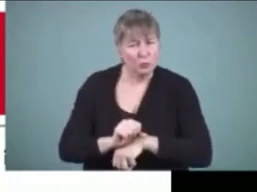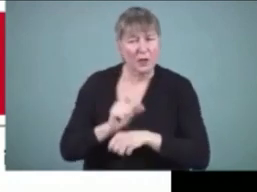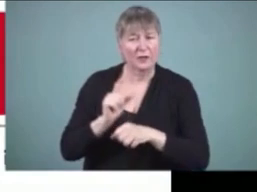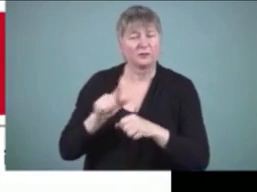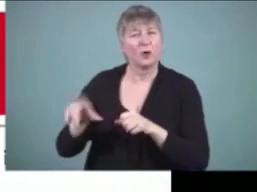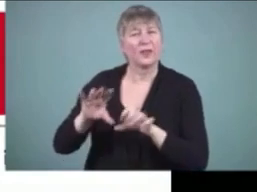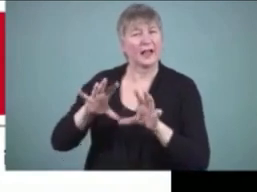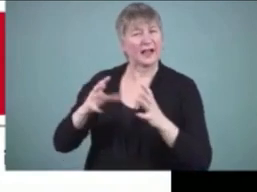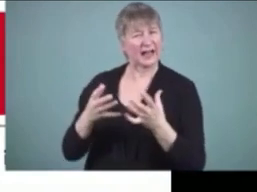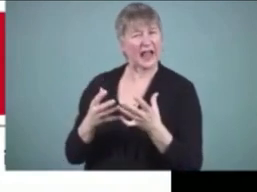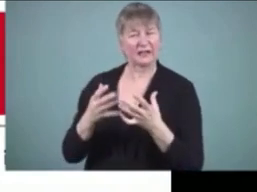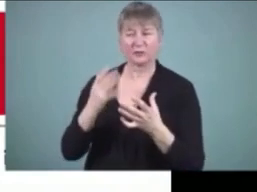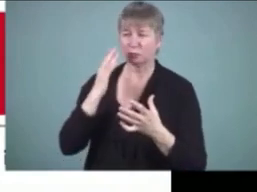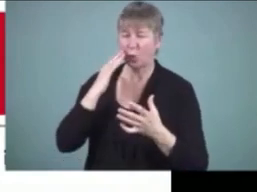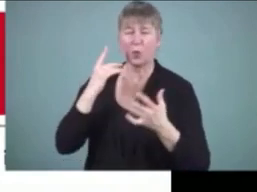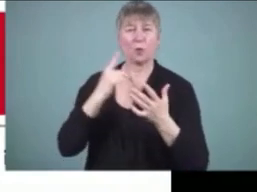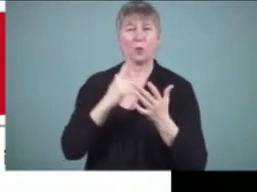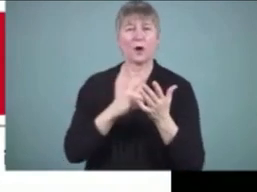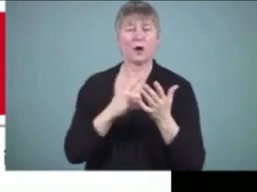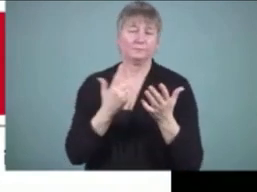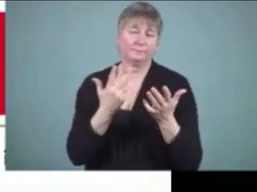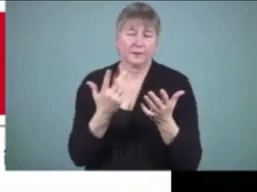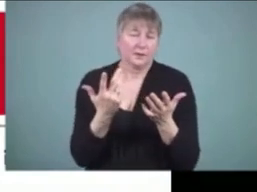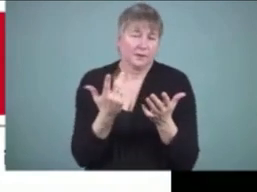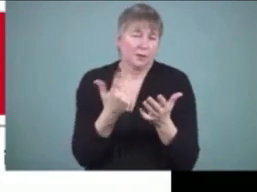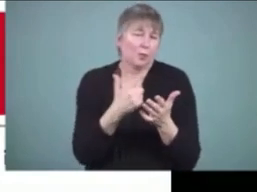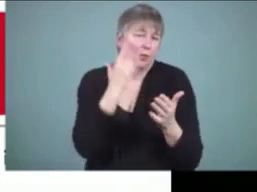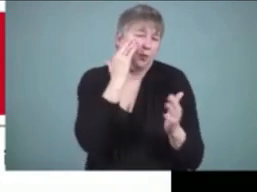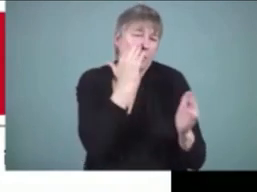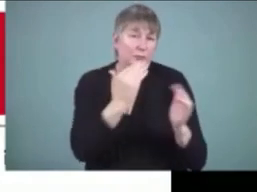more applicable if you're working in a group, obviously.